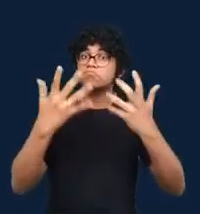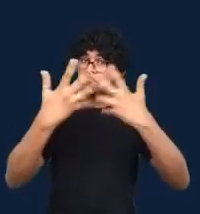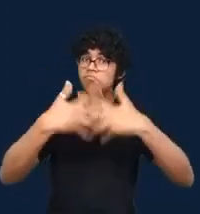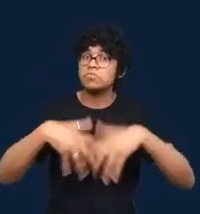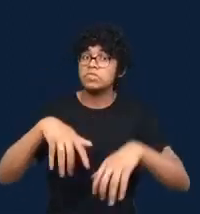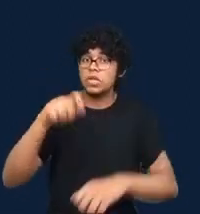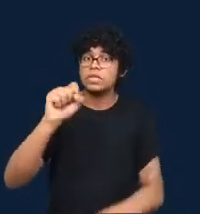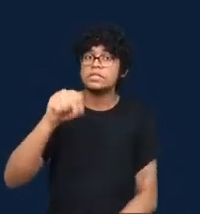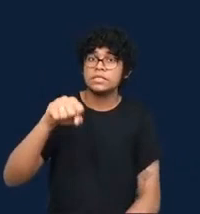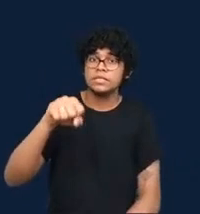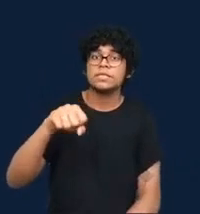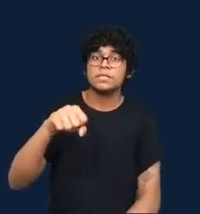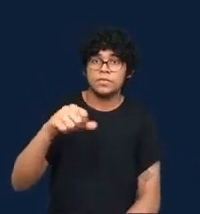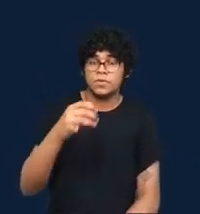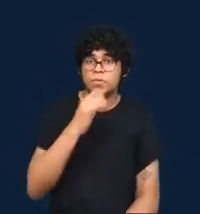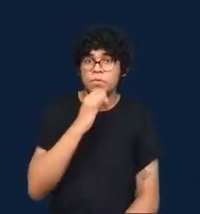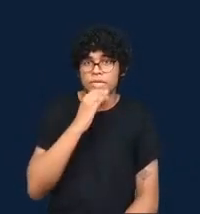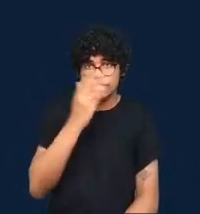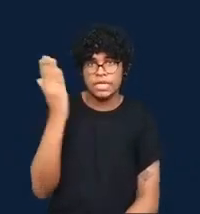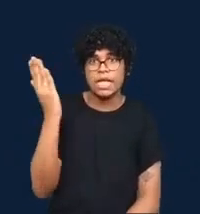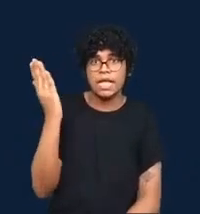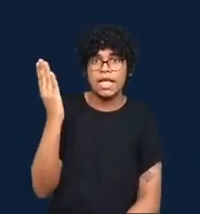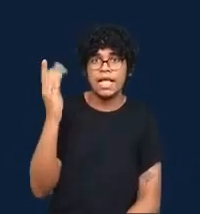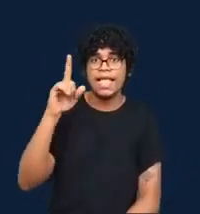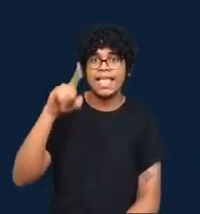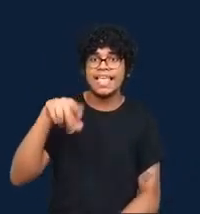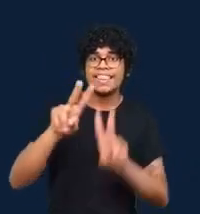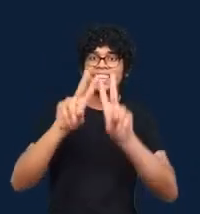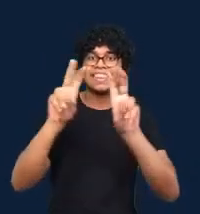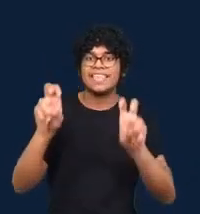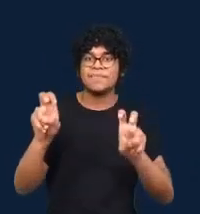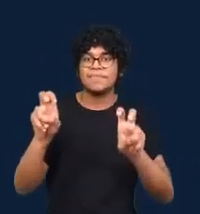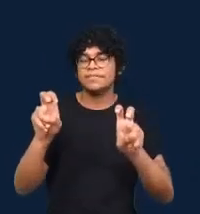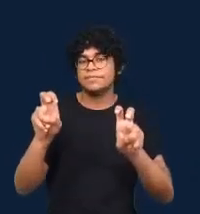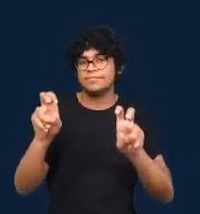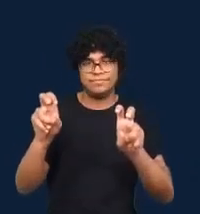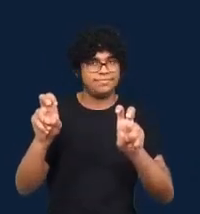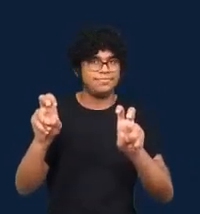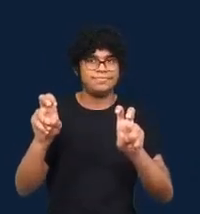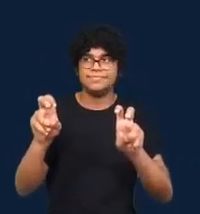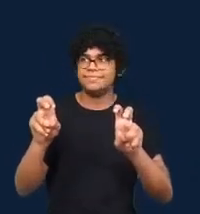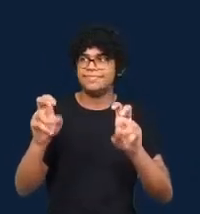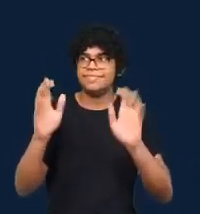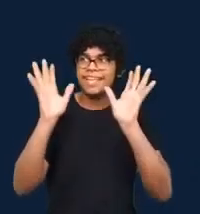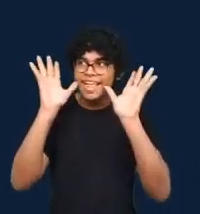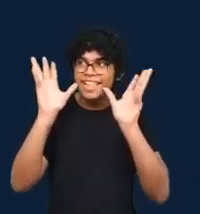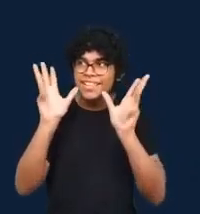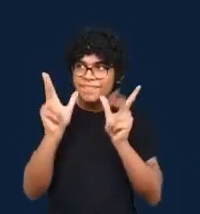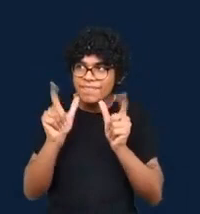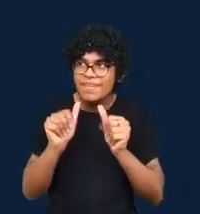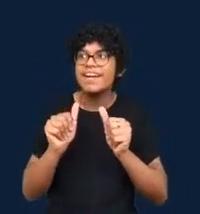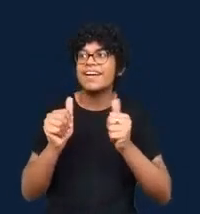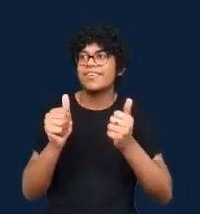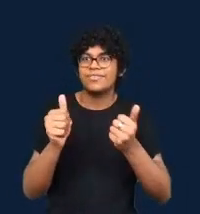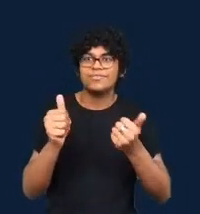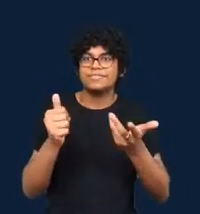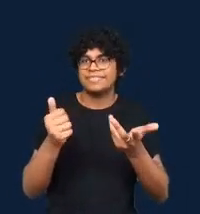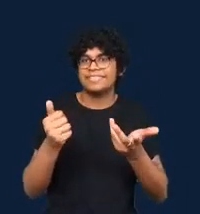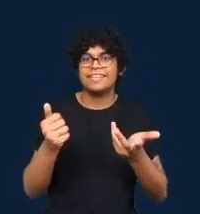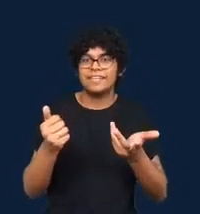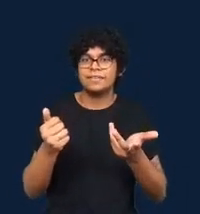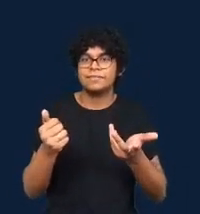species by means of sketches that try to fit the remaining numbers of each endangered species